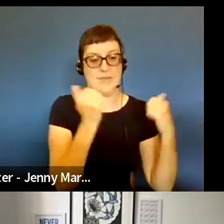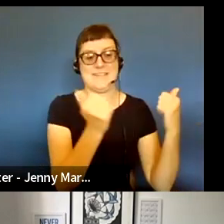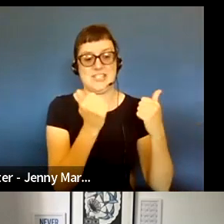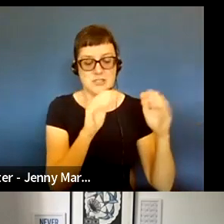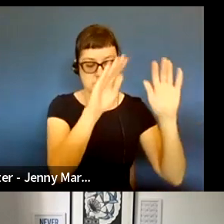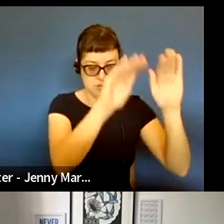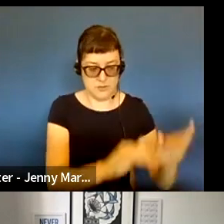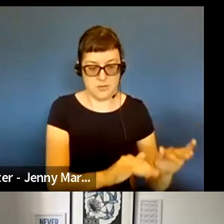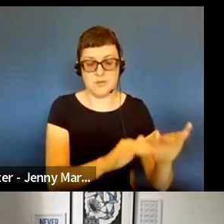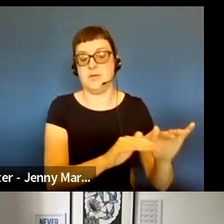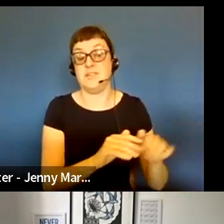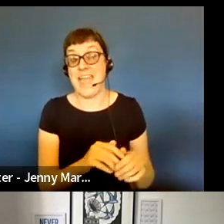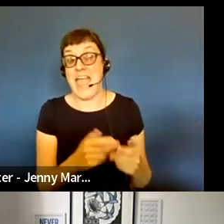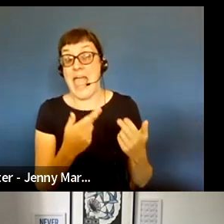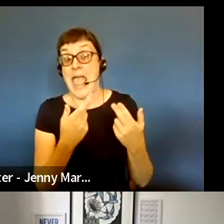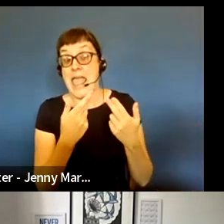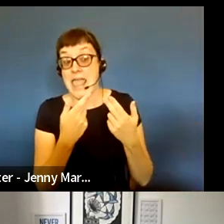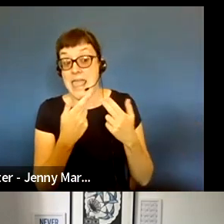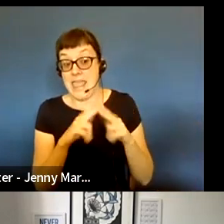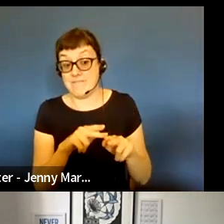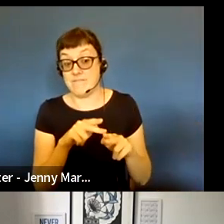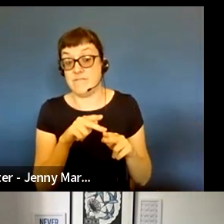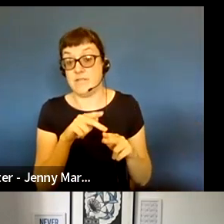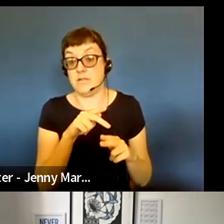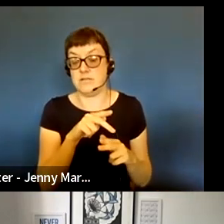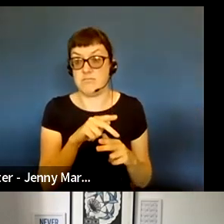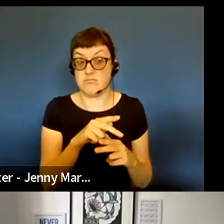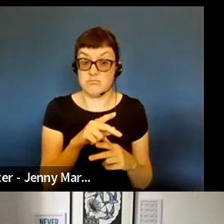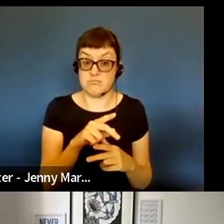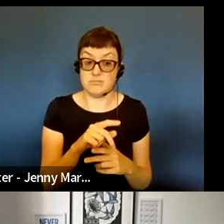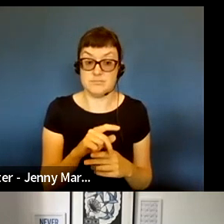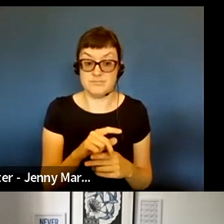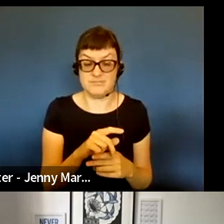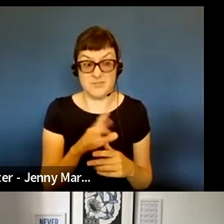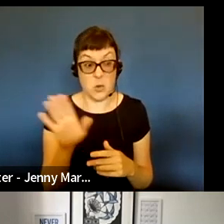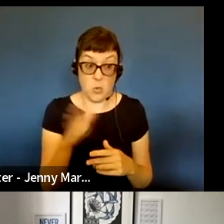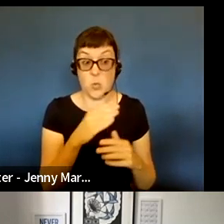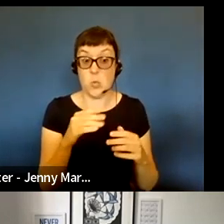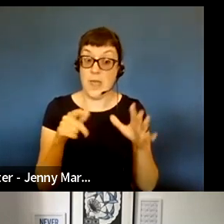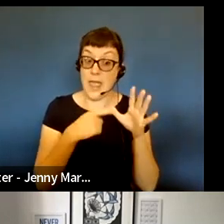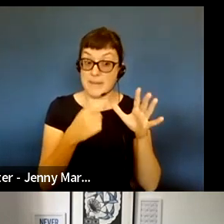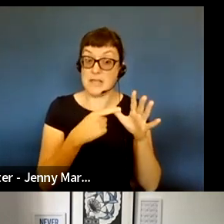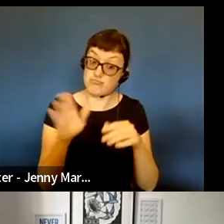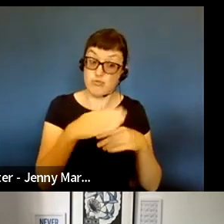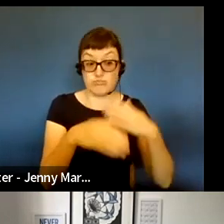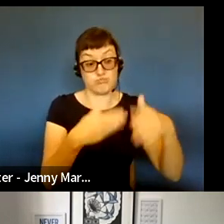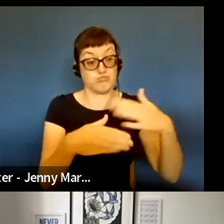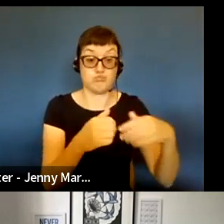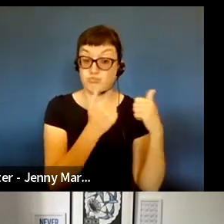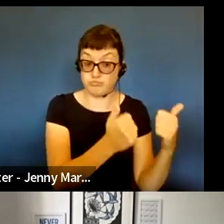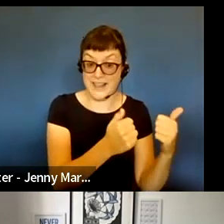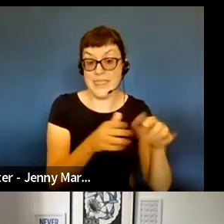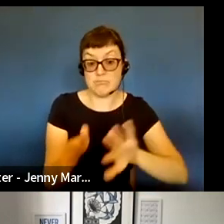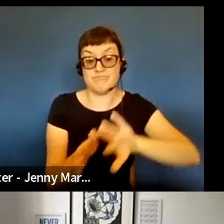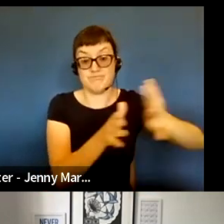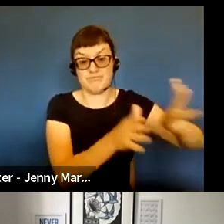And if in that round it satisfied all of those applications, we'd move on to the general